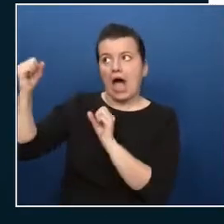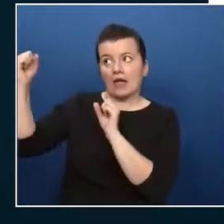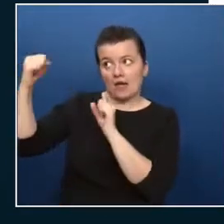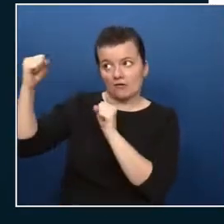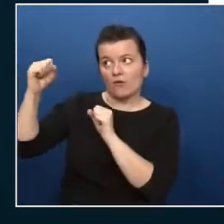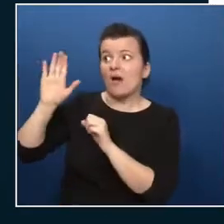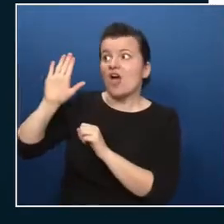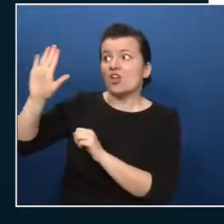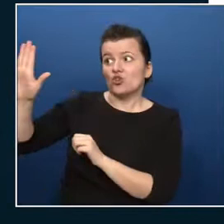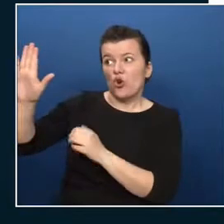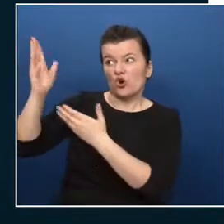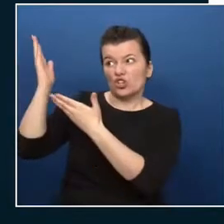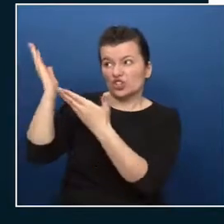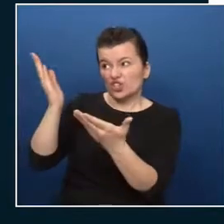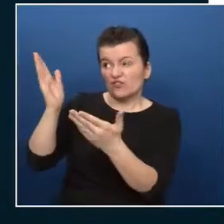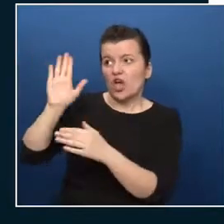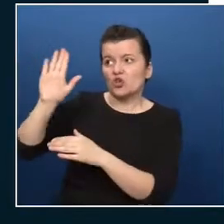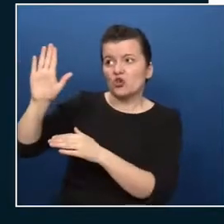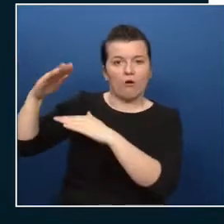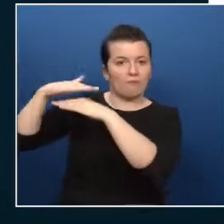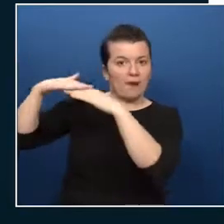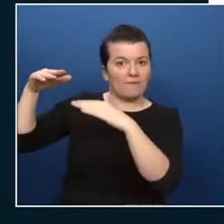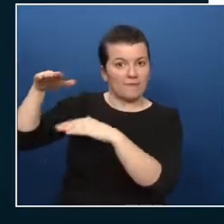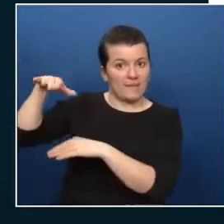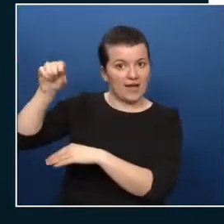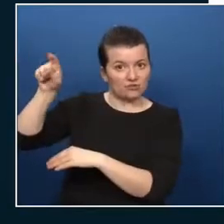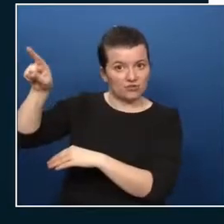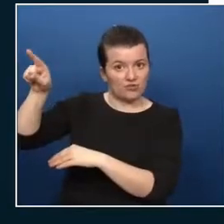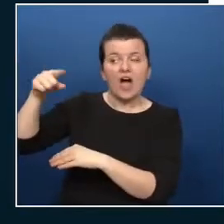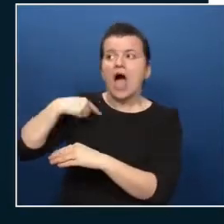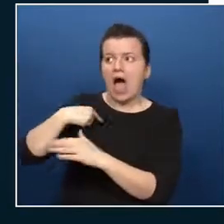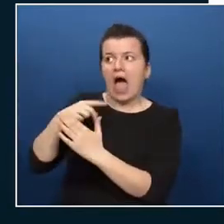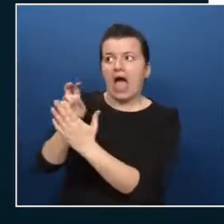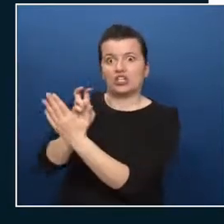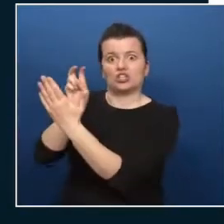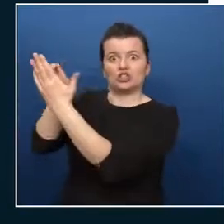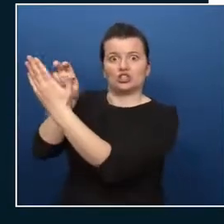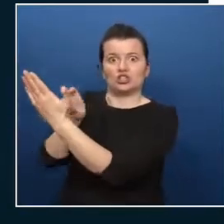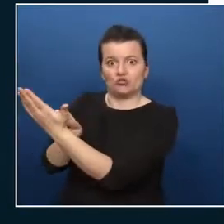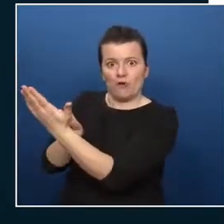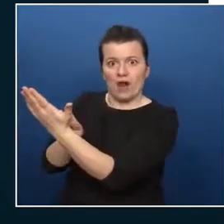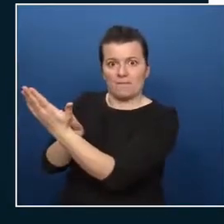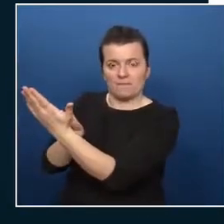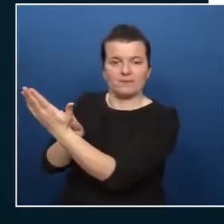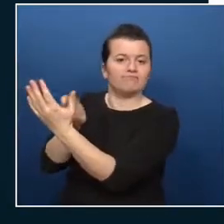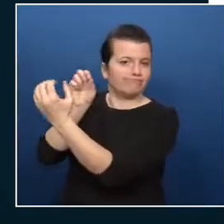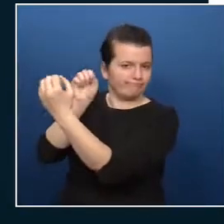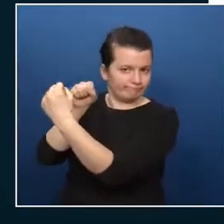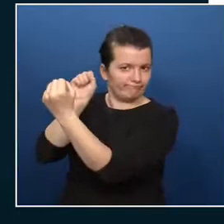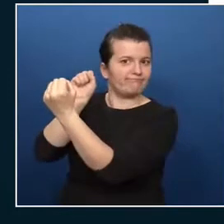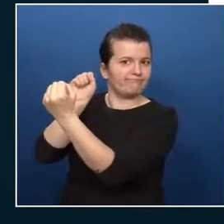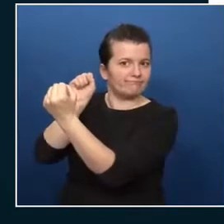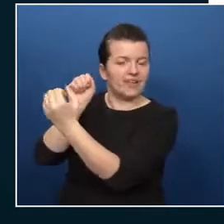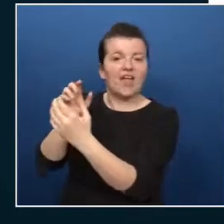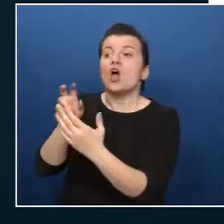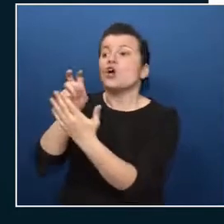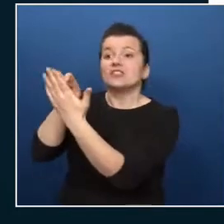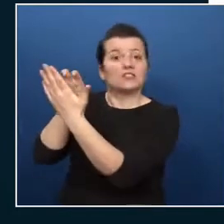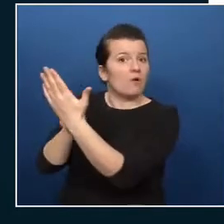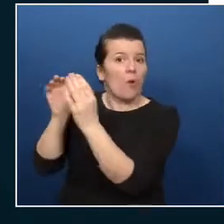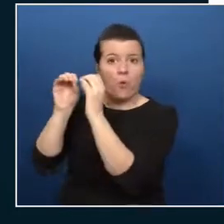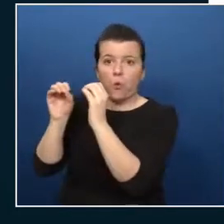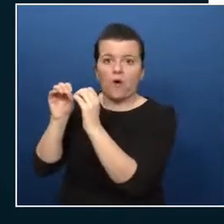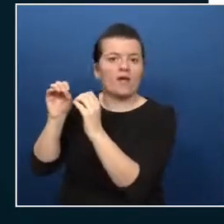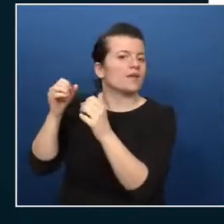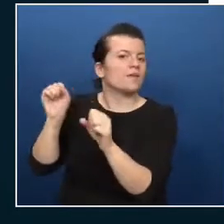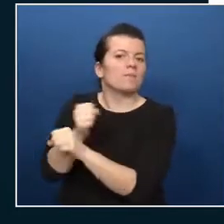services subscriptions are mandatory when you want to deploy resources so without subscriptions you cannot deploy them this is